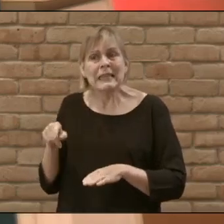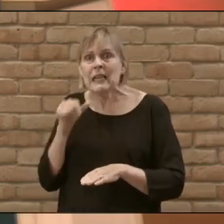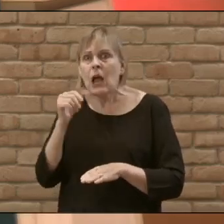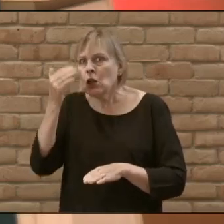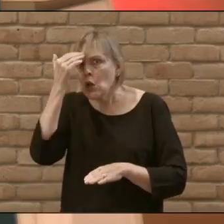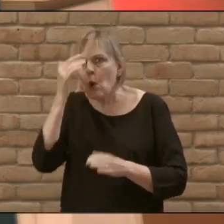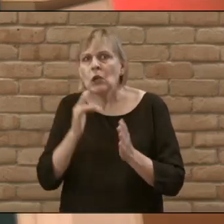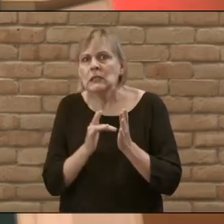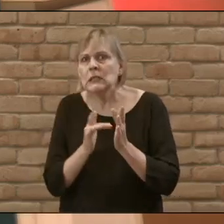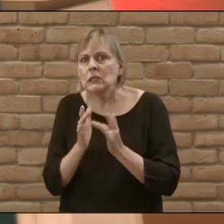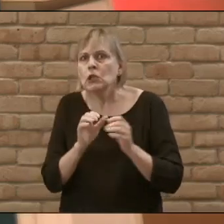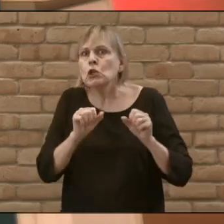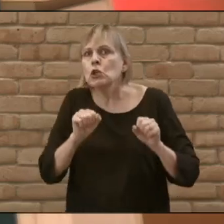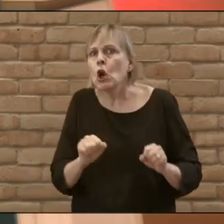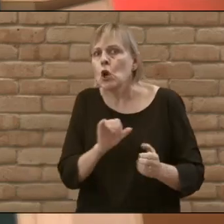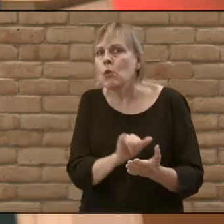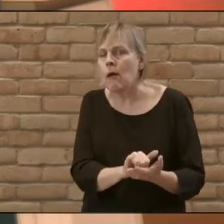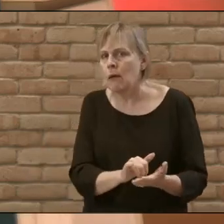Jesus was capable of that.